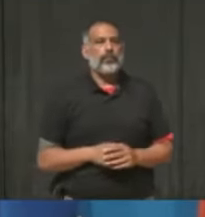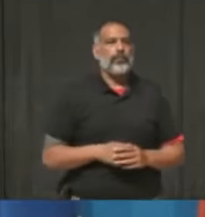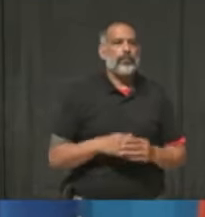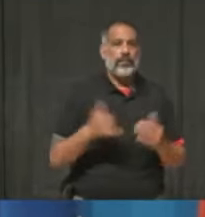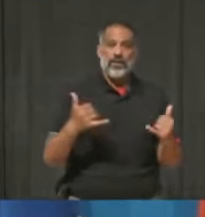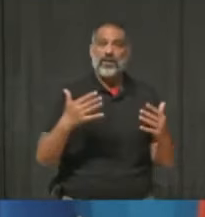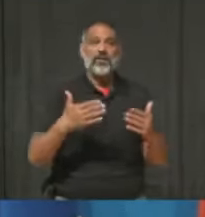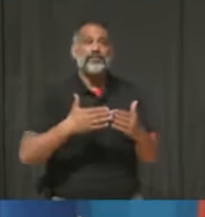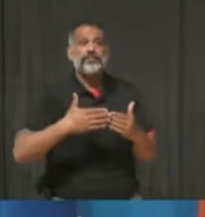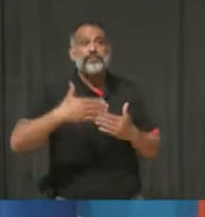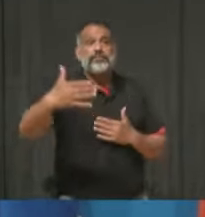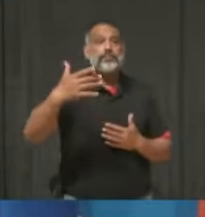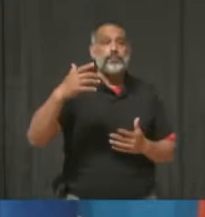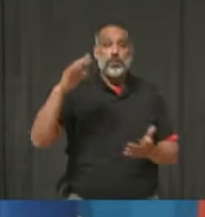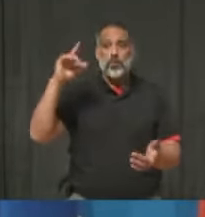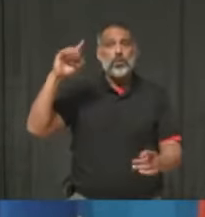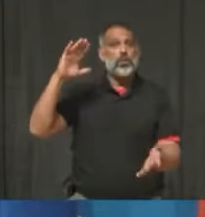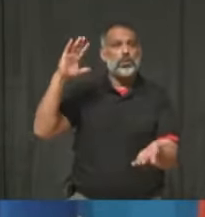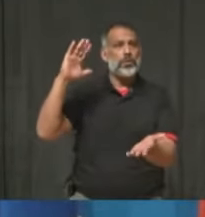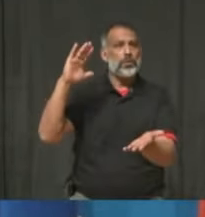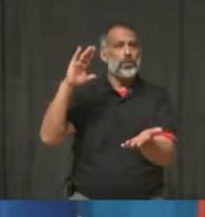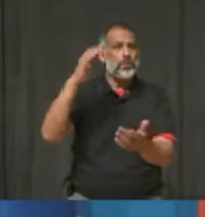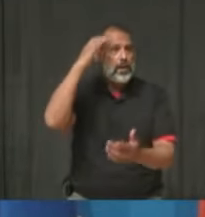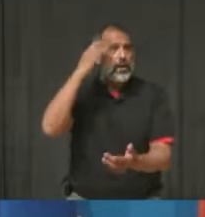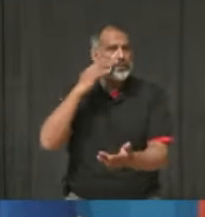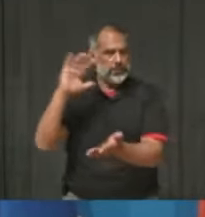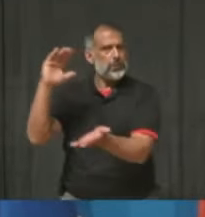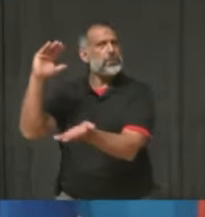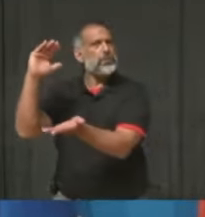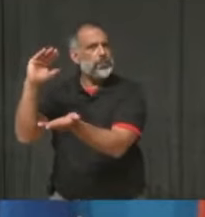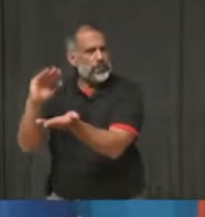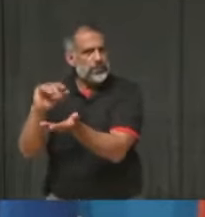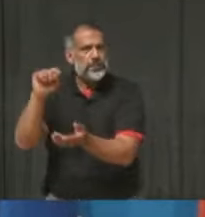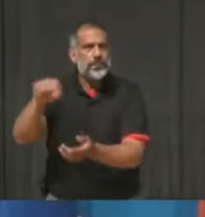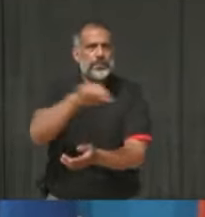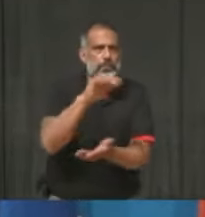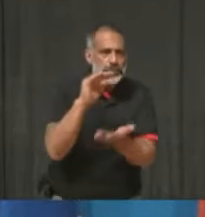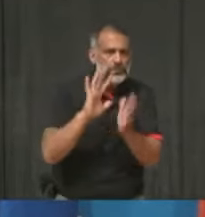numbers down, our hospitalization rates down, et cetera.